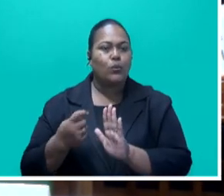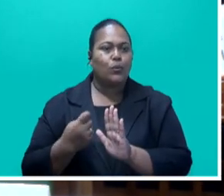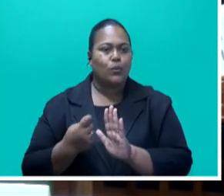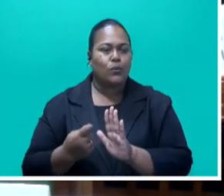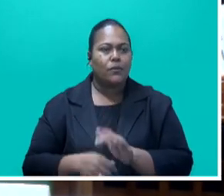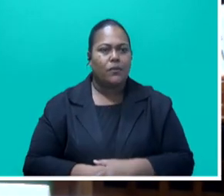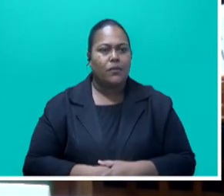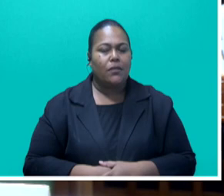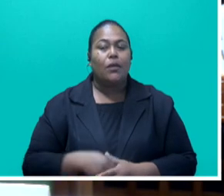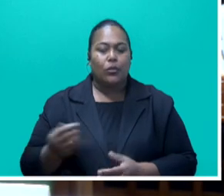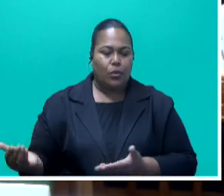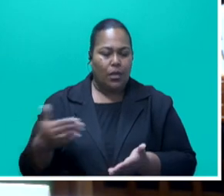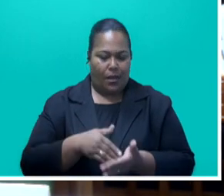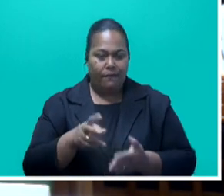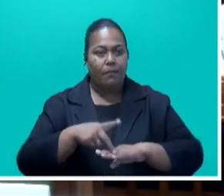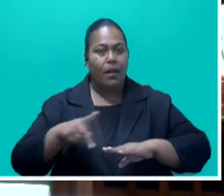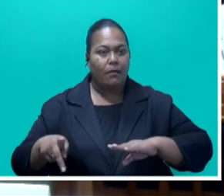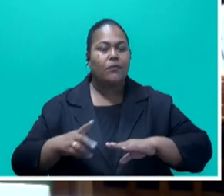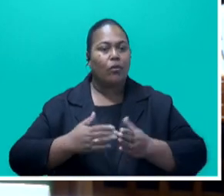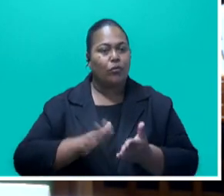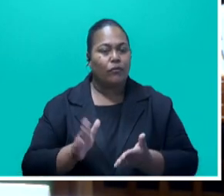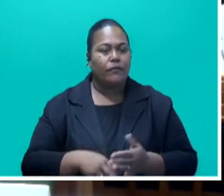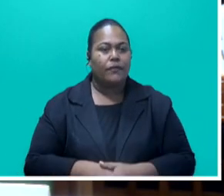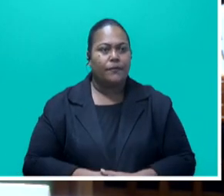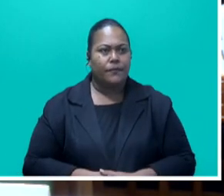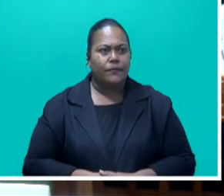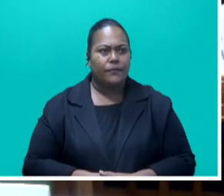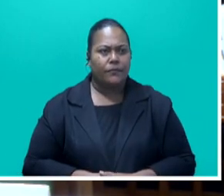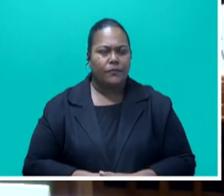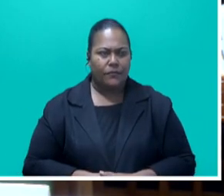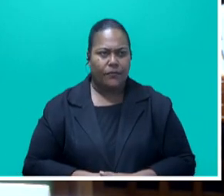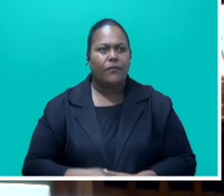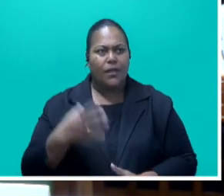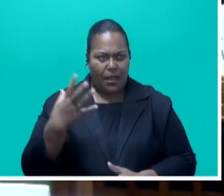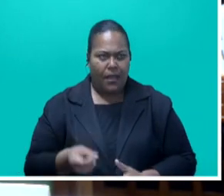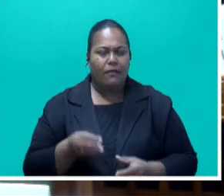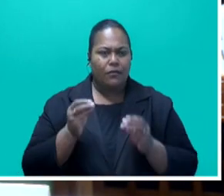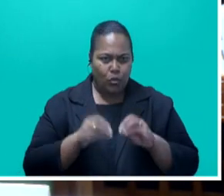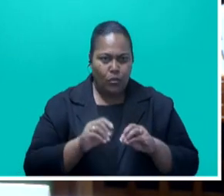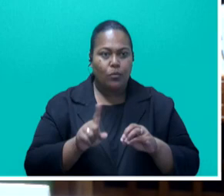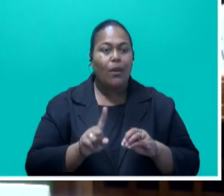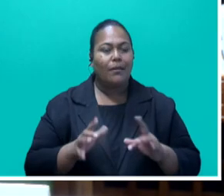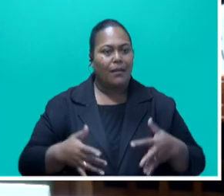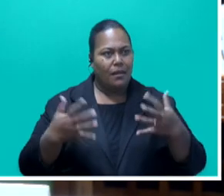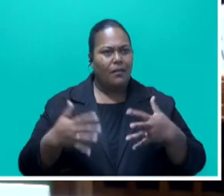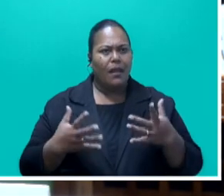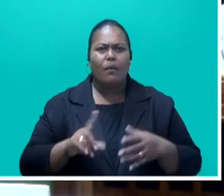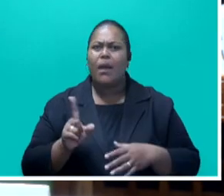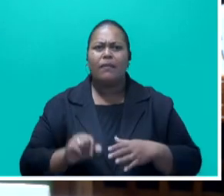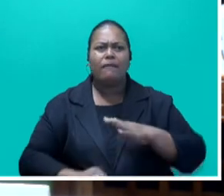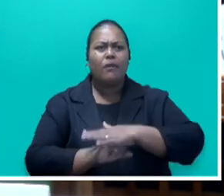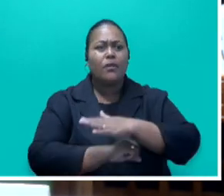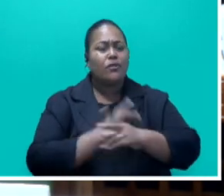Cabinet and to be approved. But it is, again, based on data and evidence about the root cause of violence. And what is the root cause of